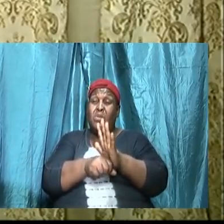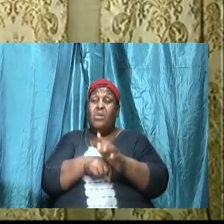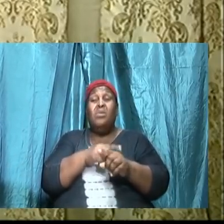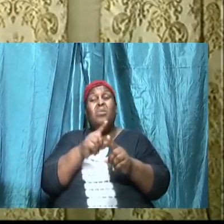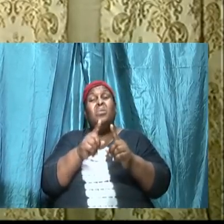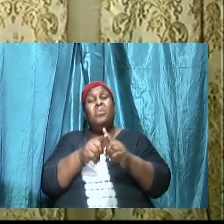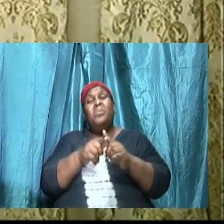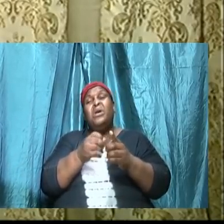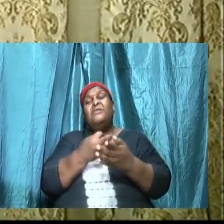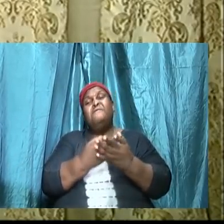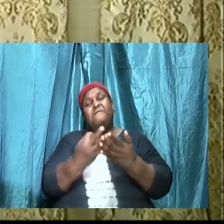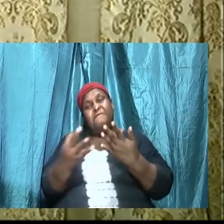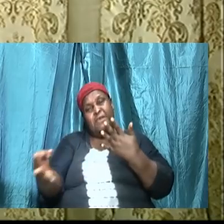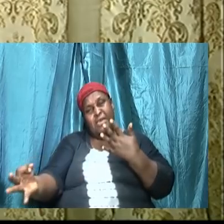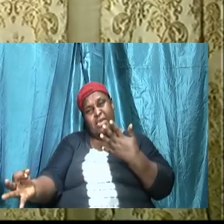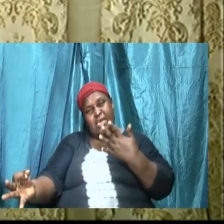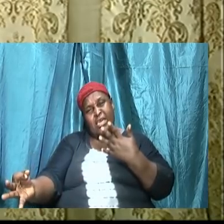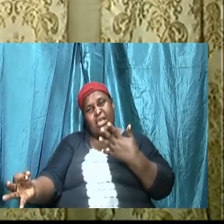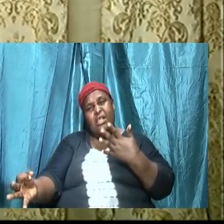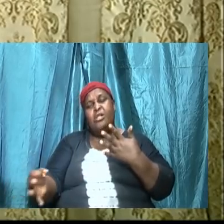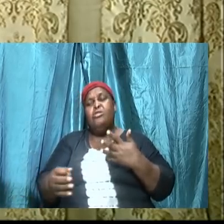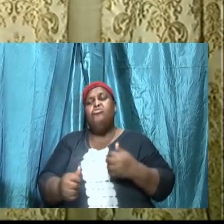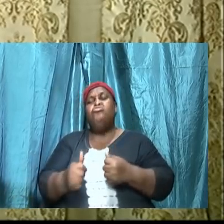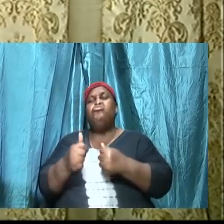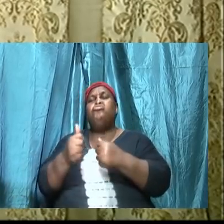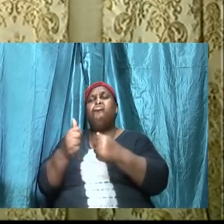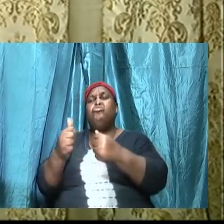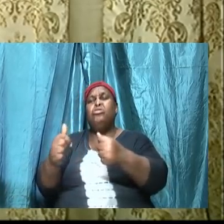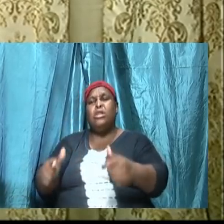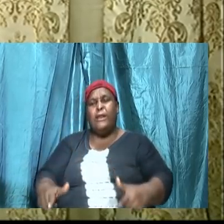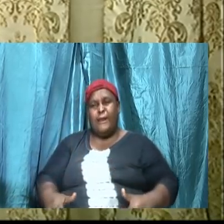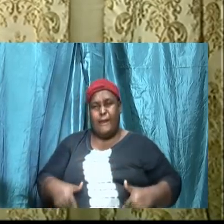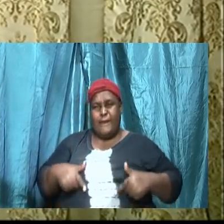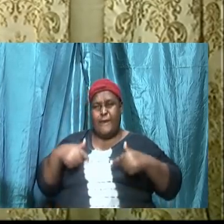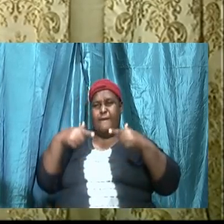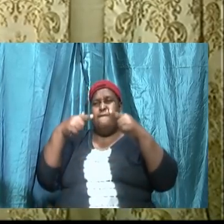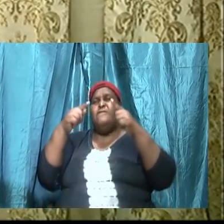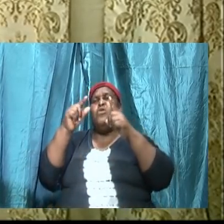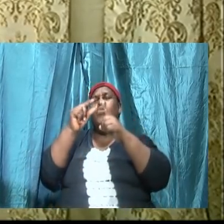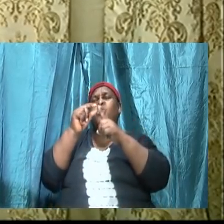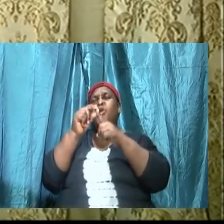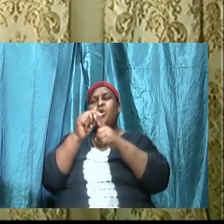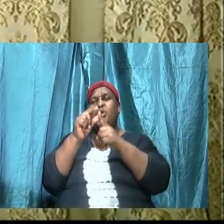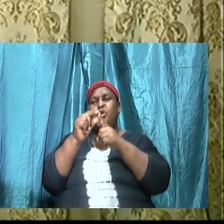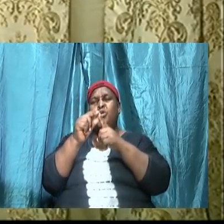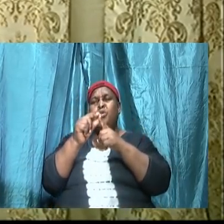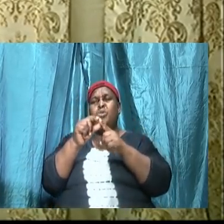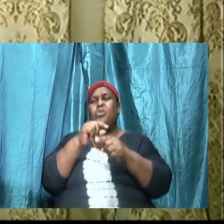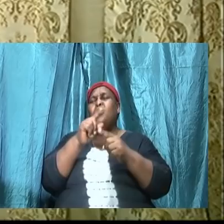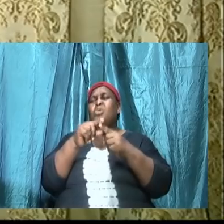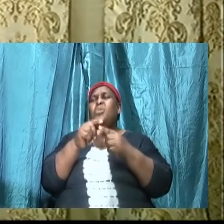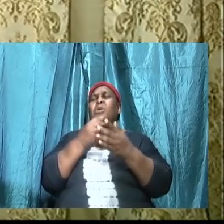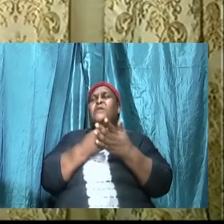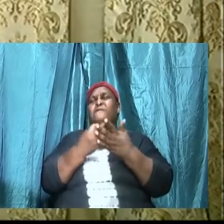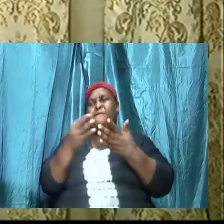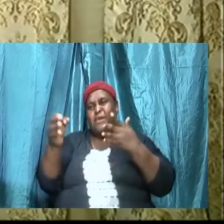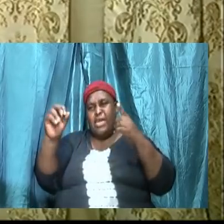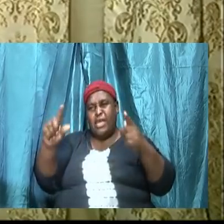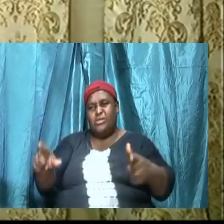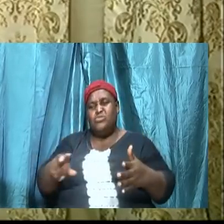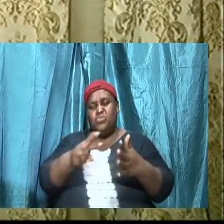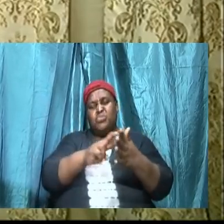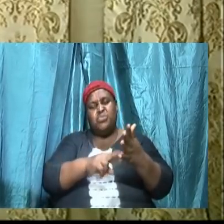we fail to follow the word, when we fail to walk in the word,